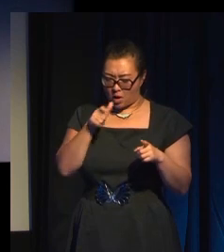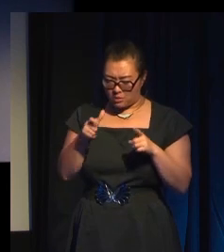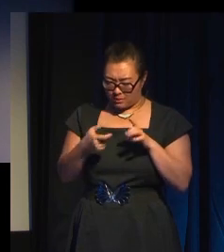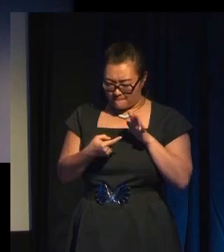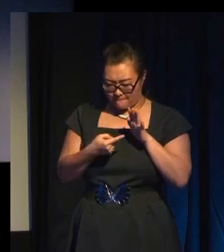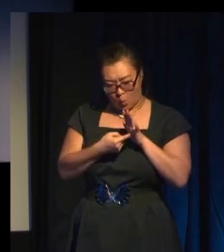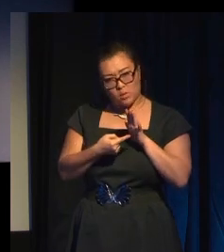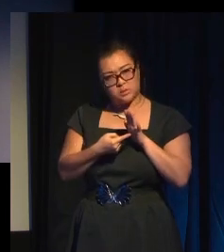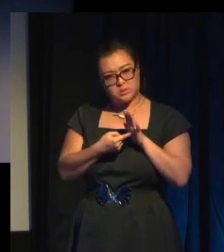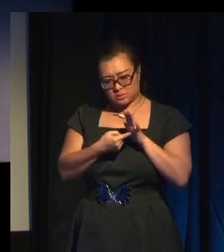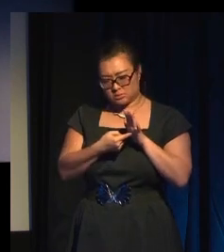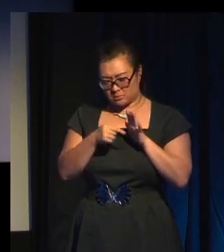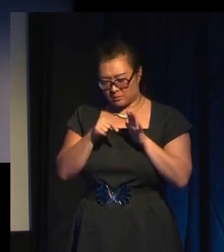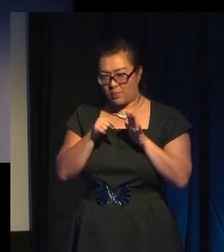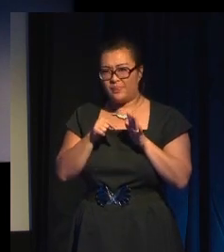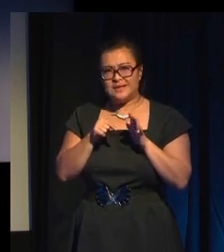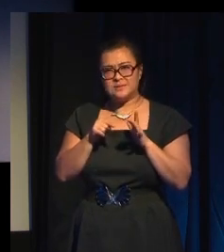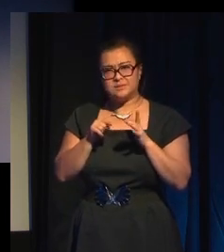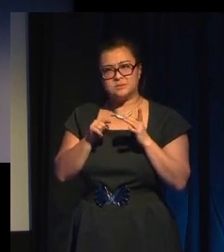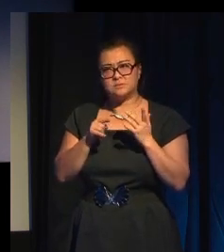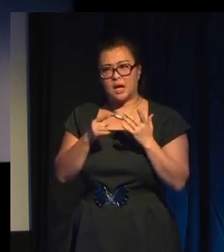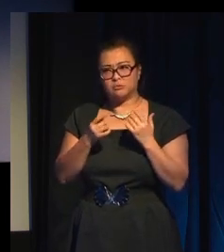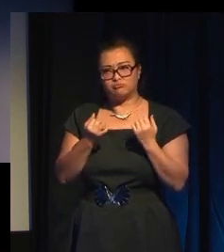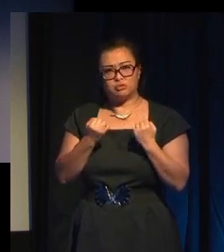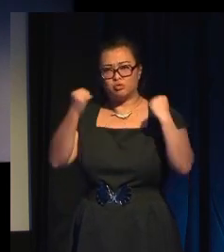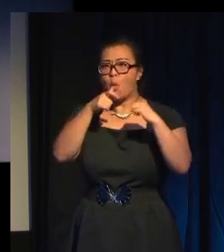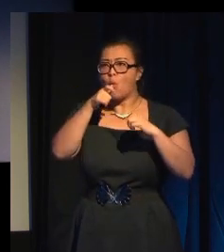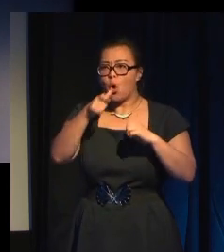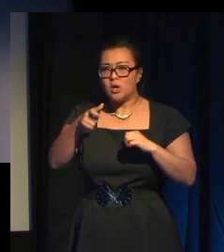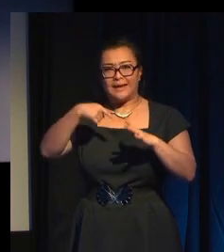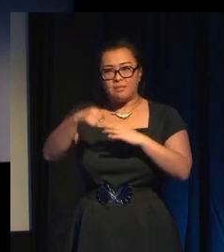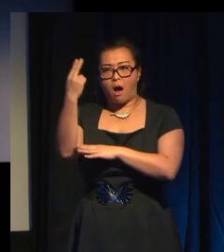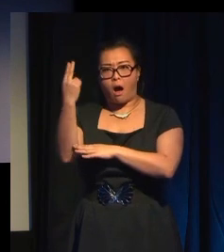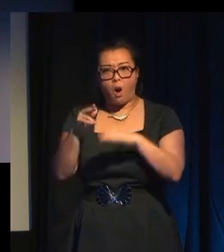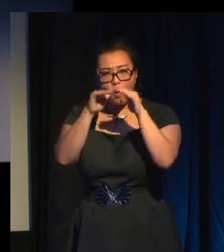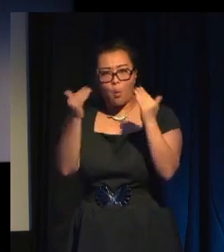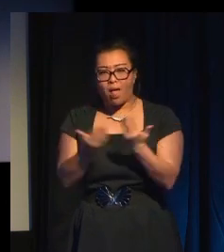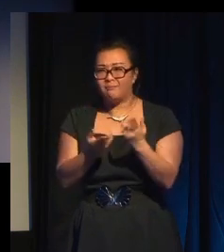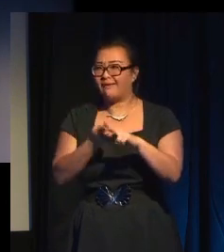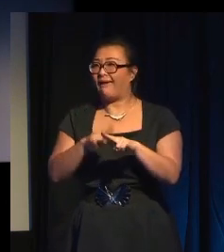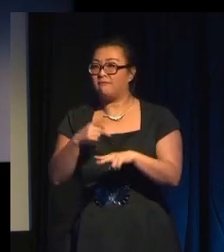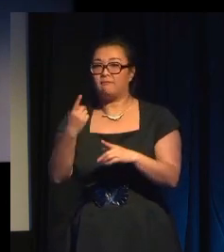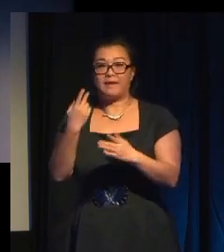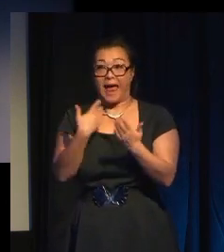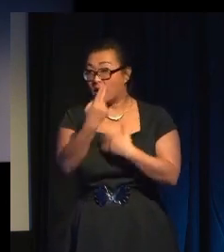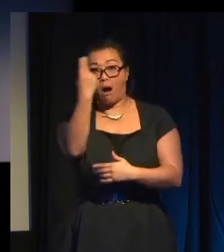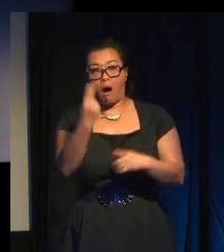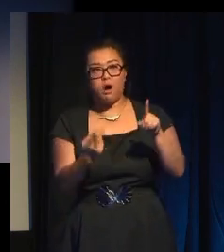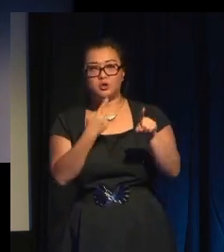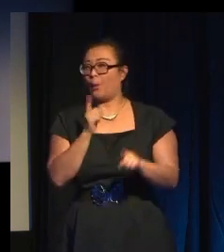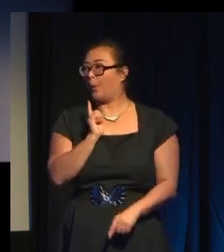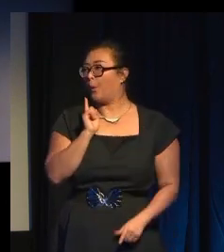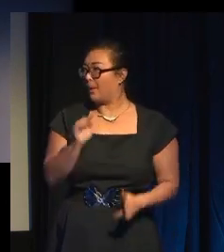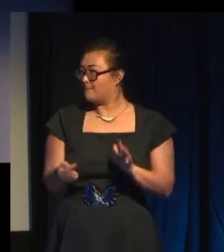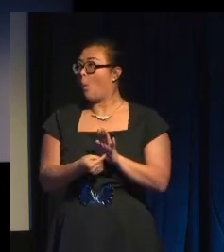word in the fine art world, right? It's the highest praise you can get in high culture, I think. A month ago, a gallery